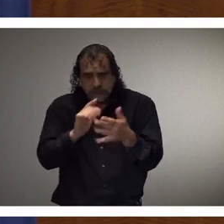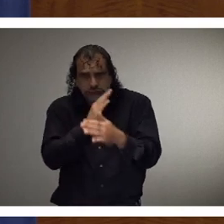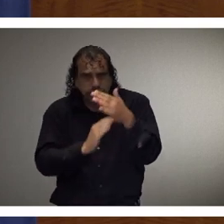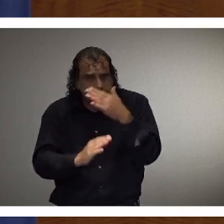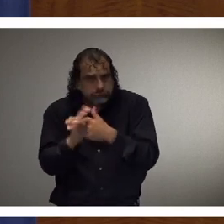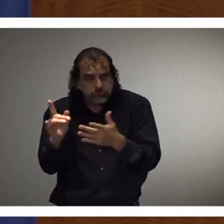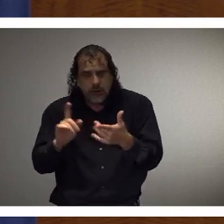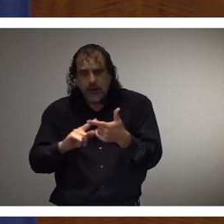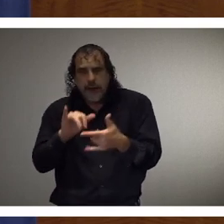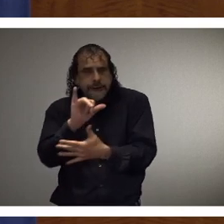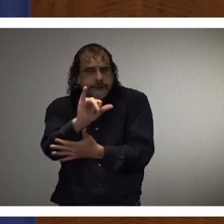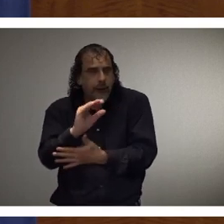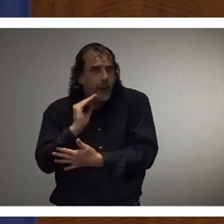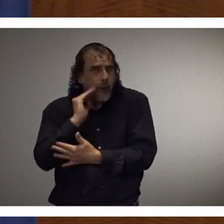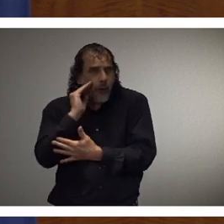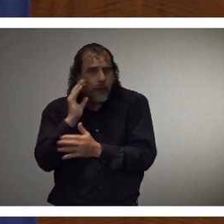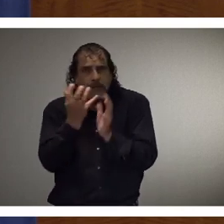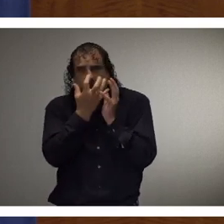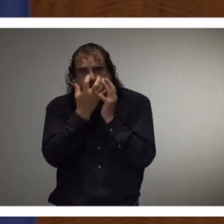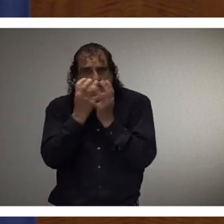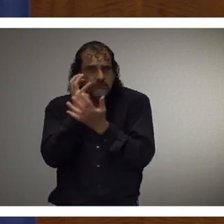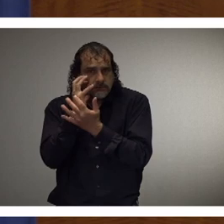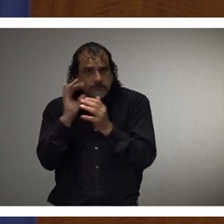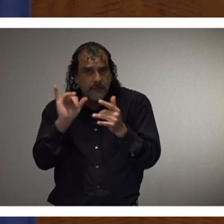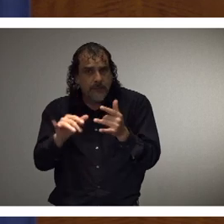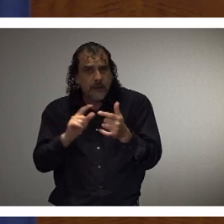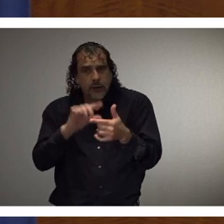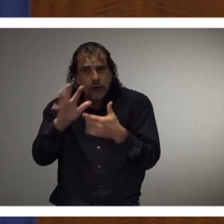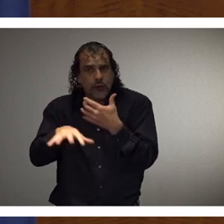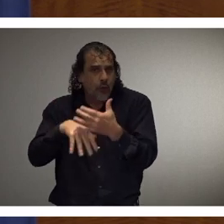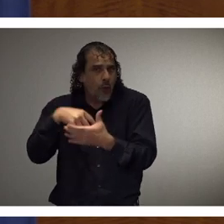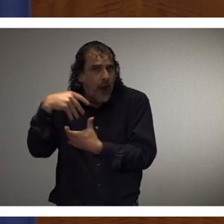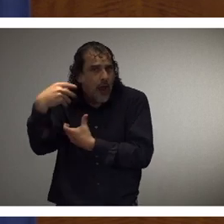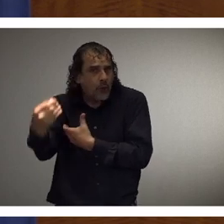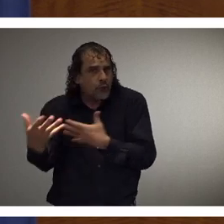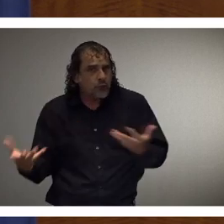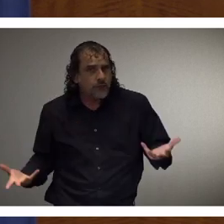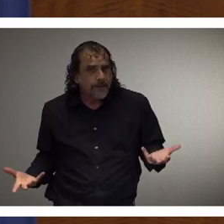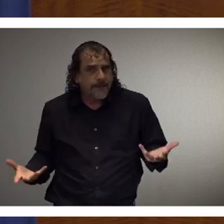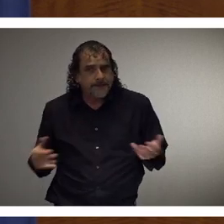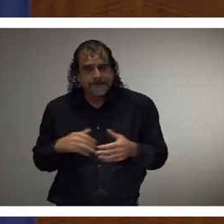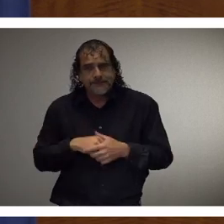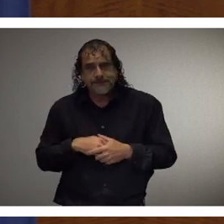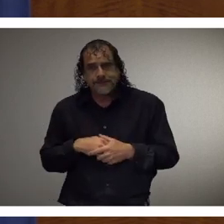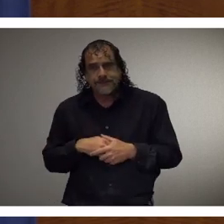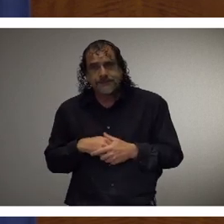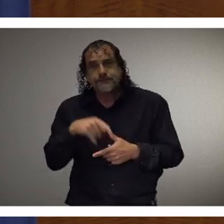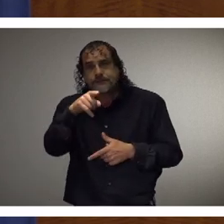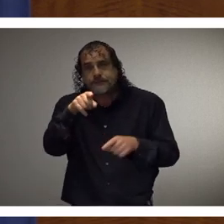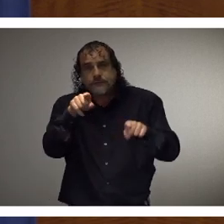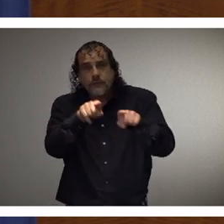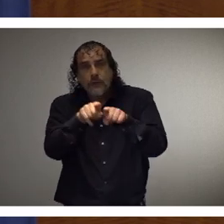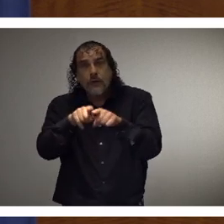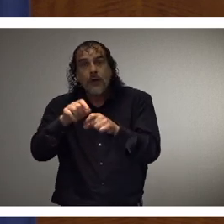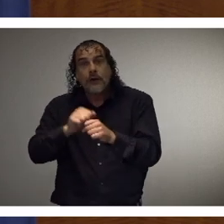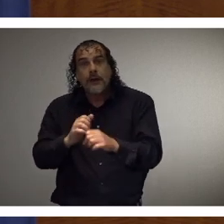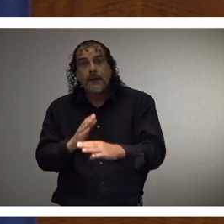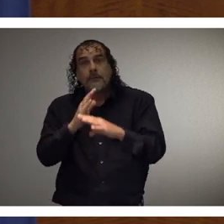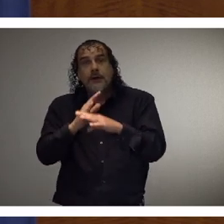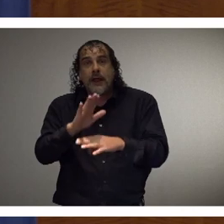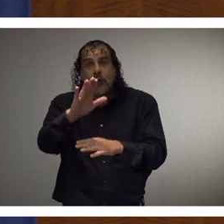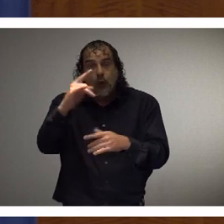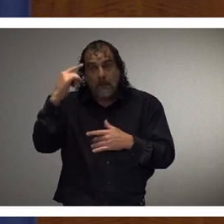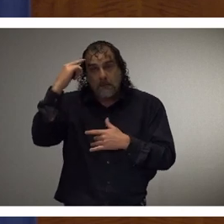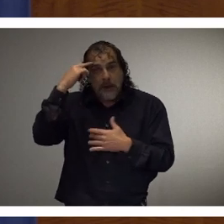home, wearing a mask when you have to go out. You can also protect your mental